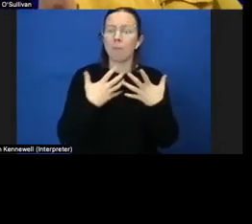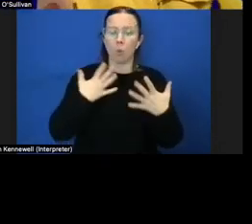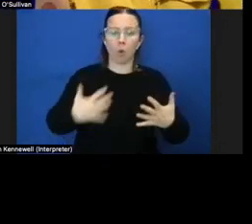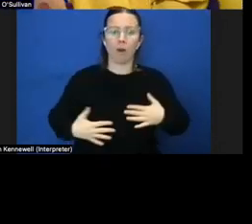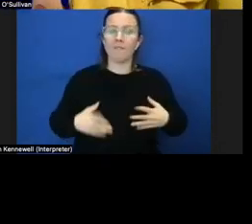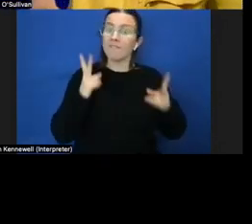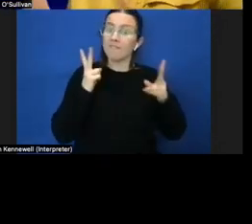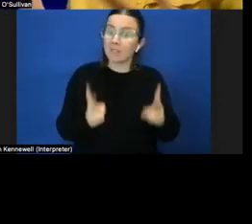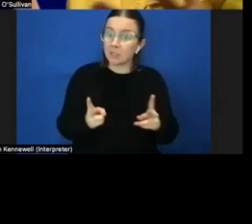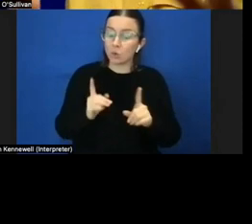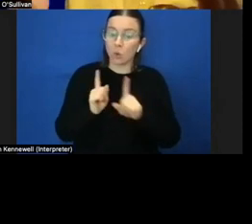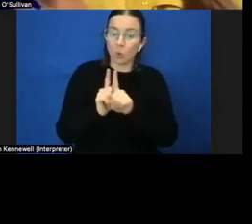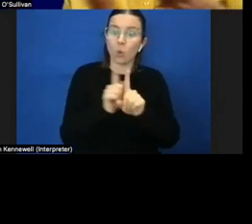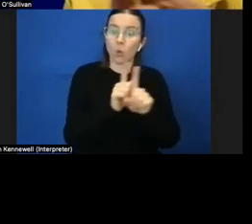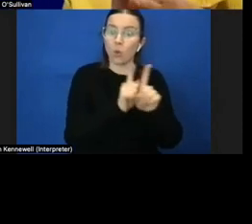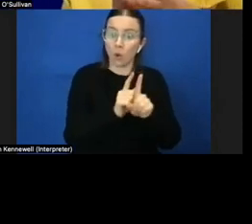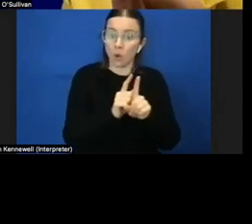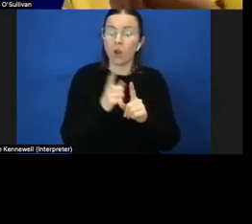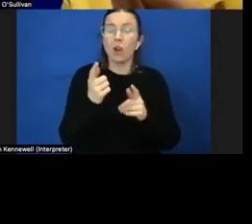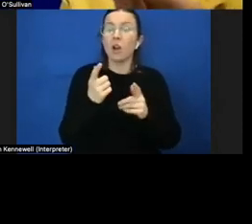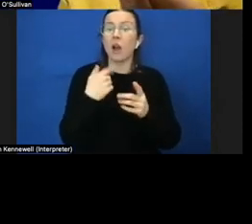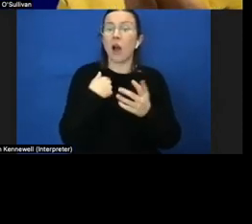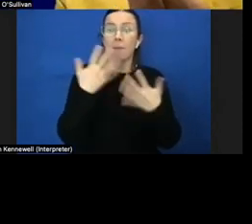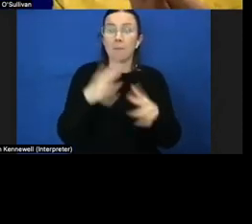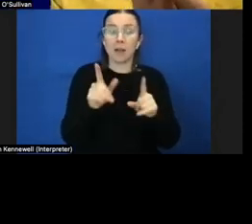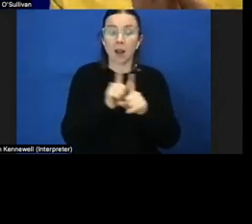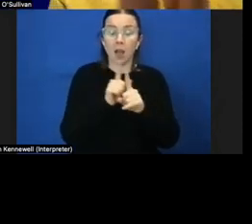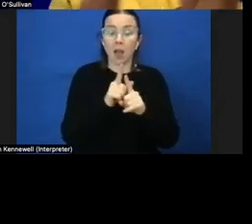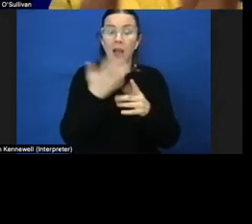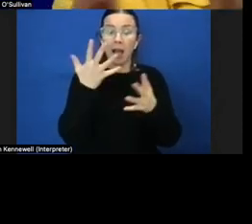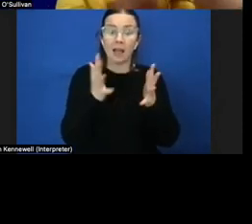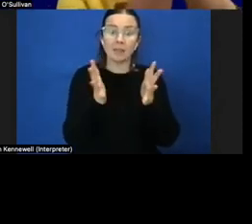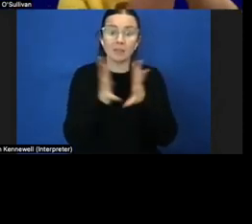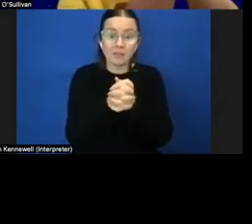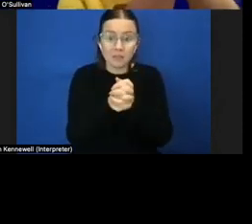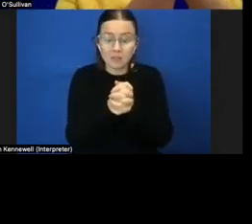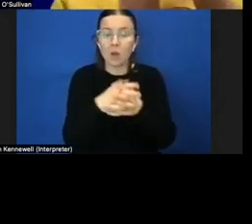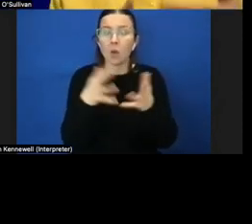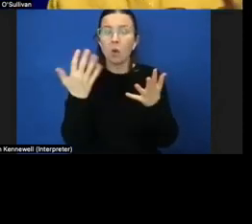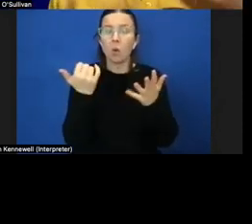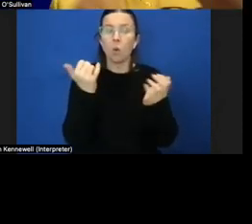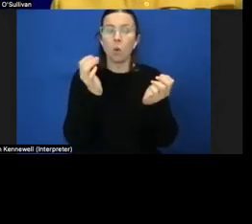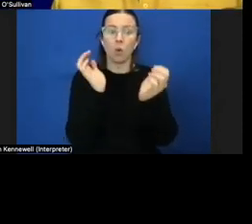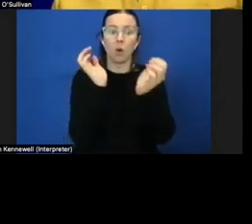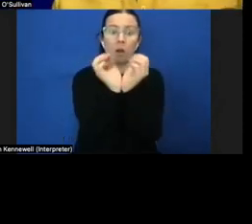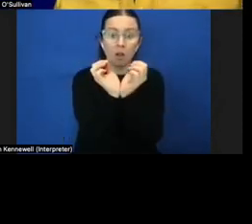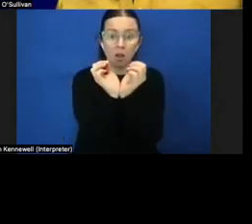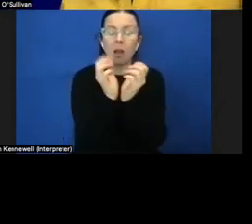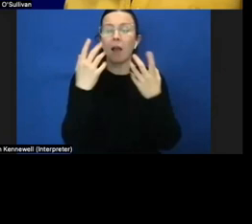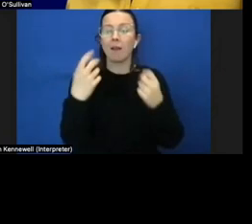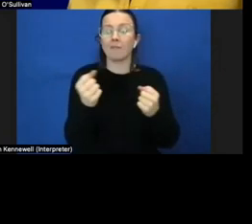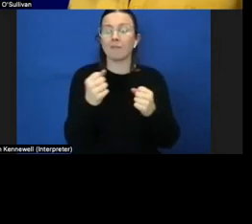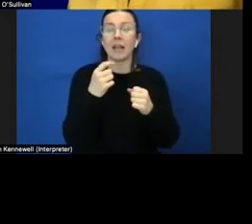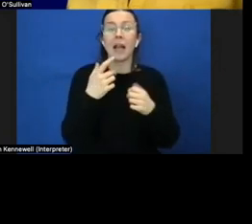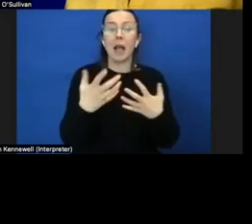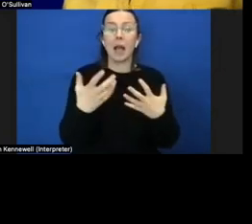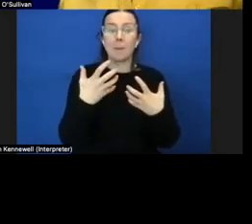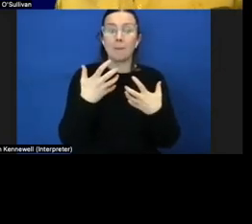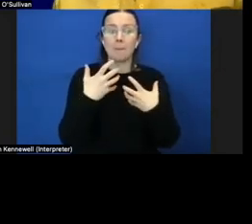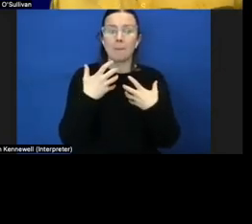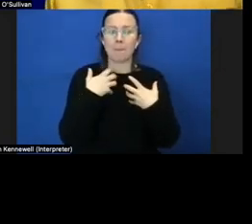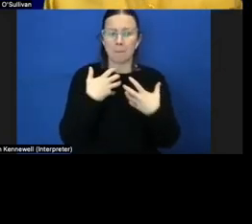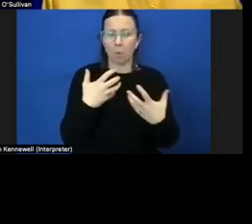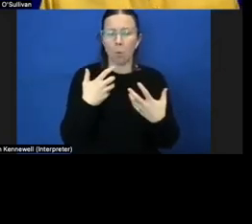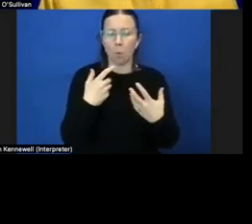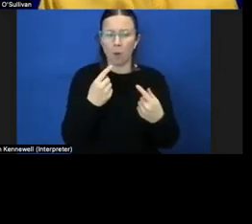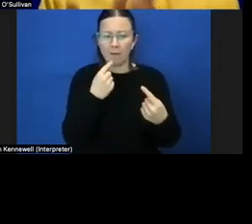so there i've definitely guided people where you might have hands intertwined or forearms touching the more information and more preview that's possible